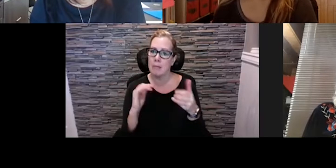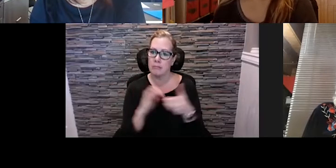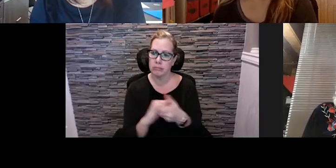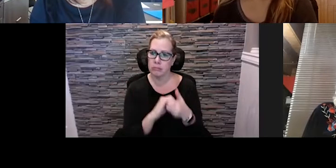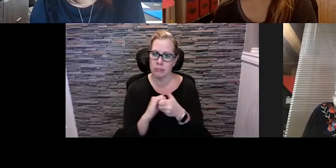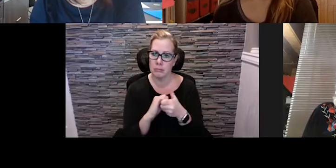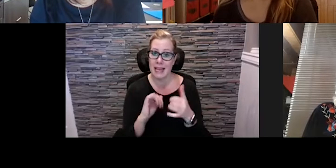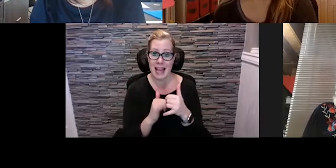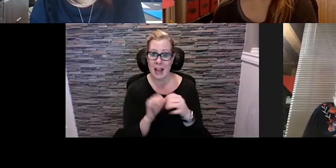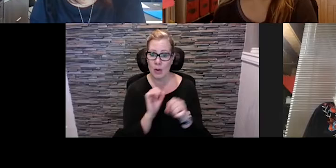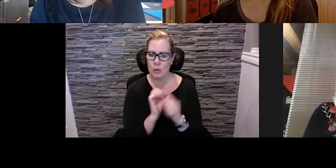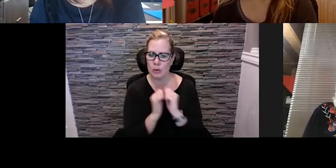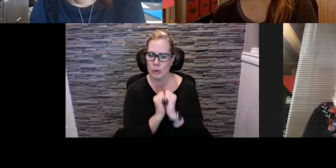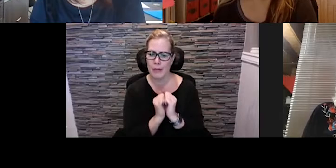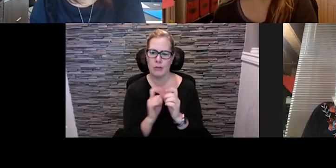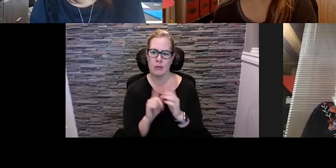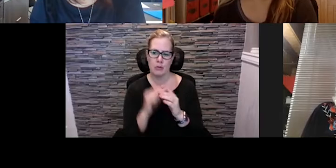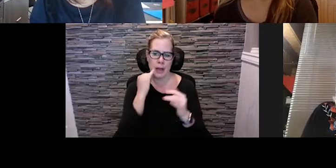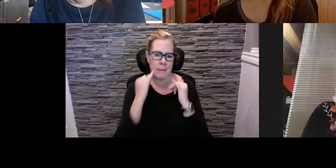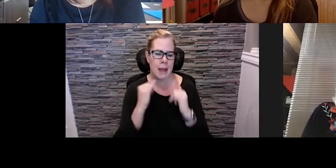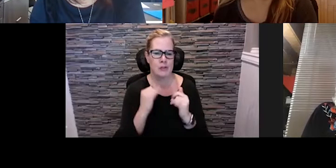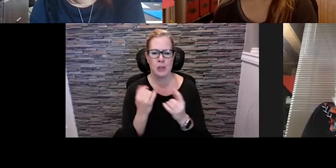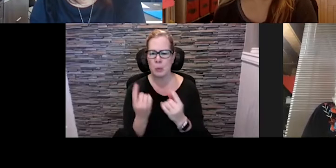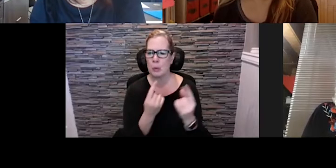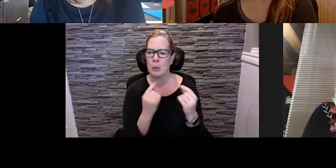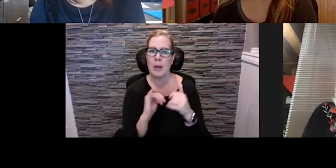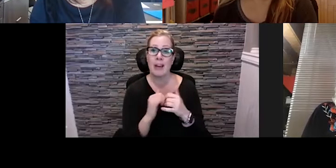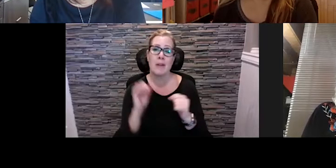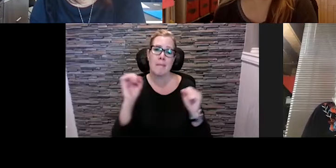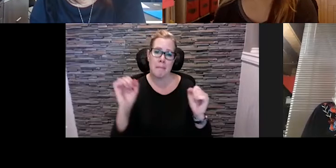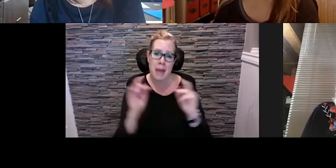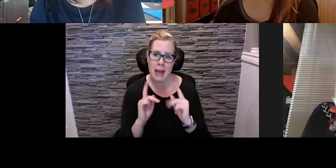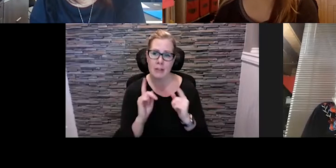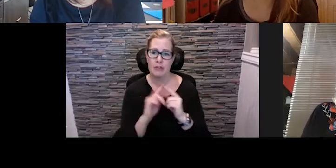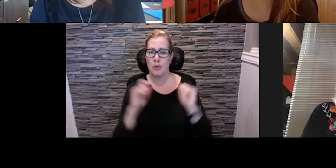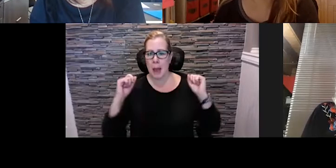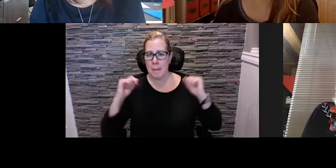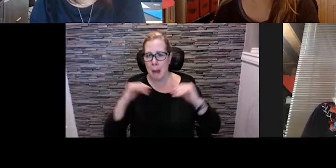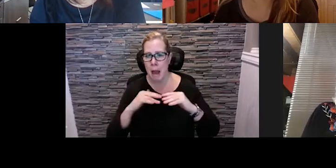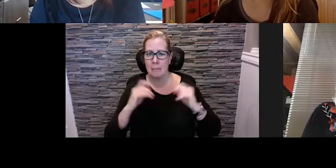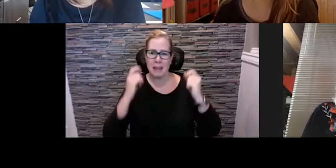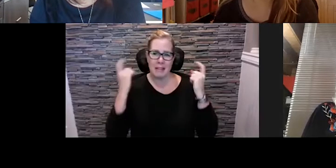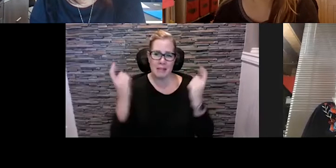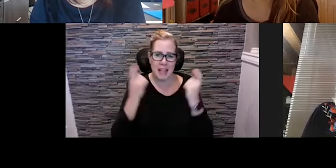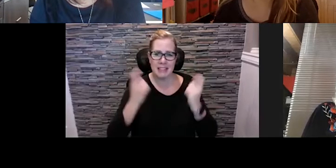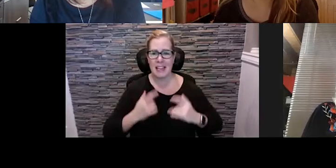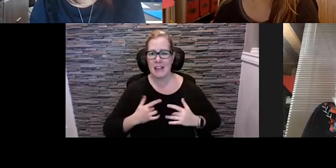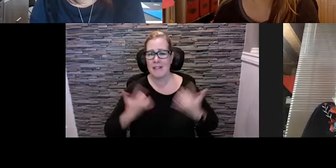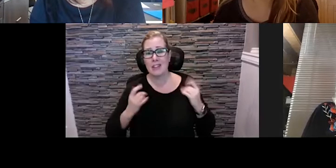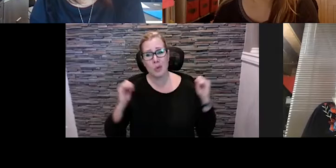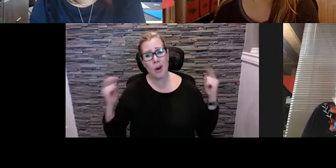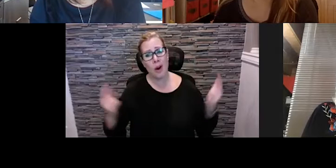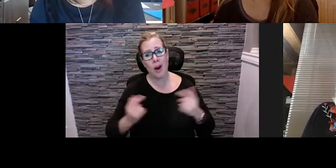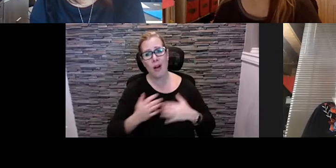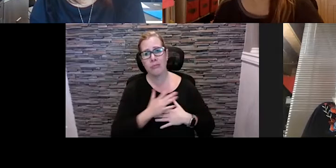we can do to get back to the events and the festivals and the gatherings that we're all missing so much?